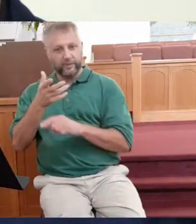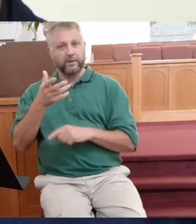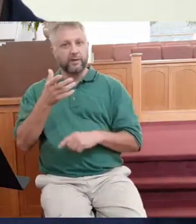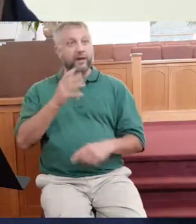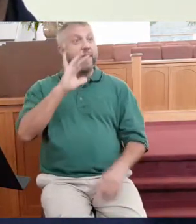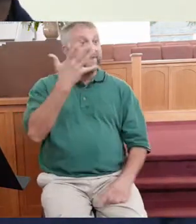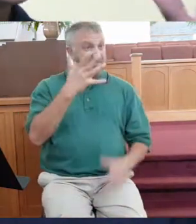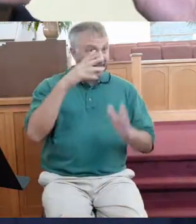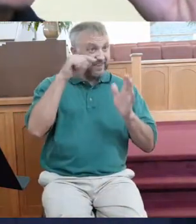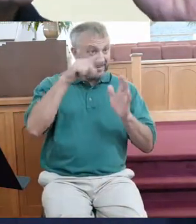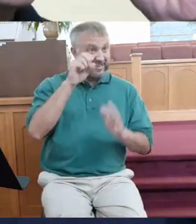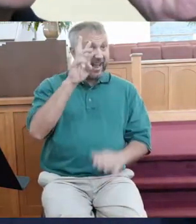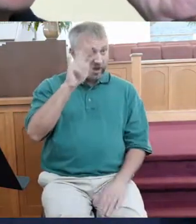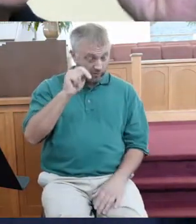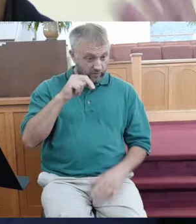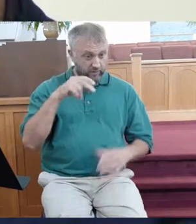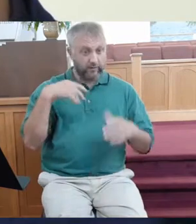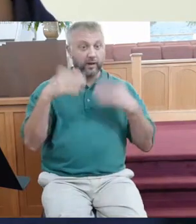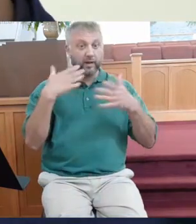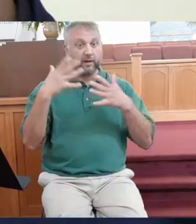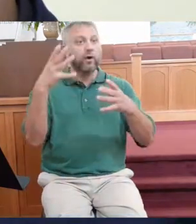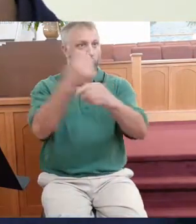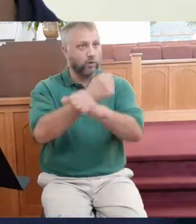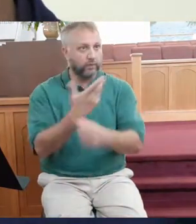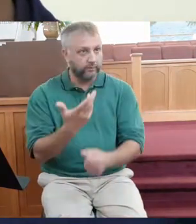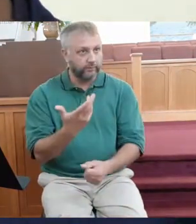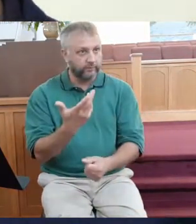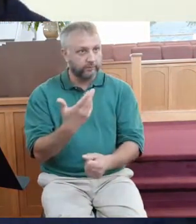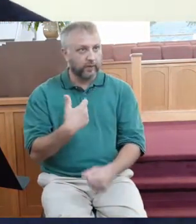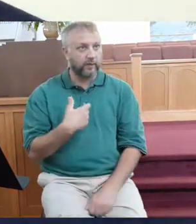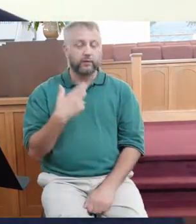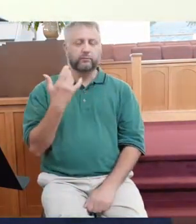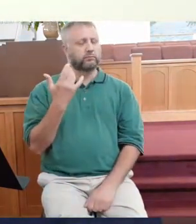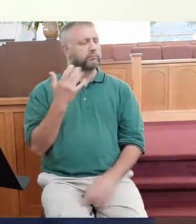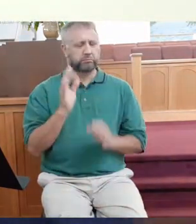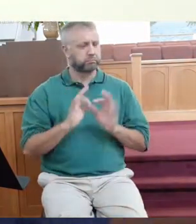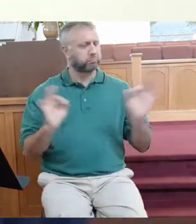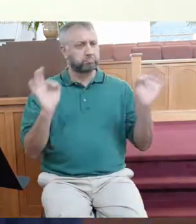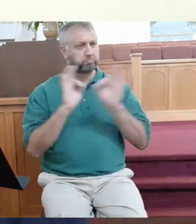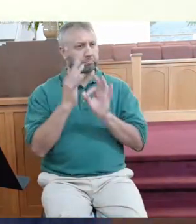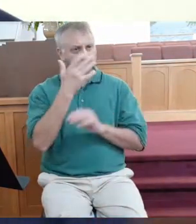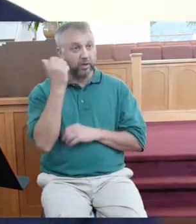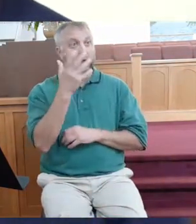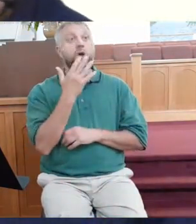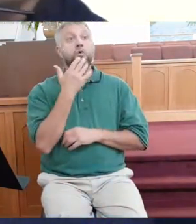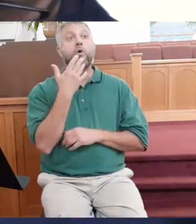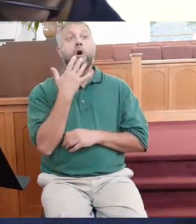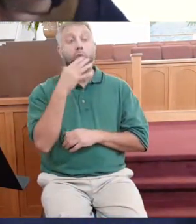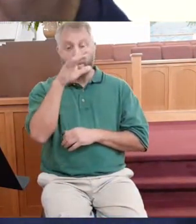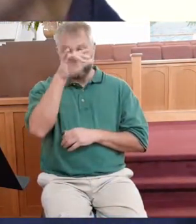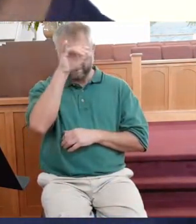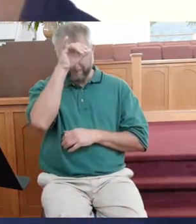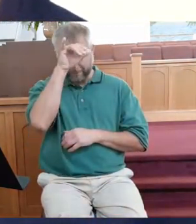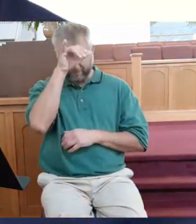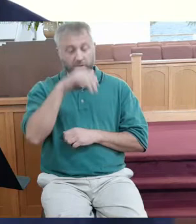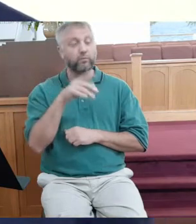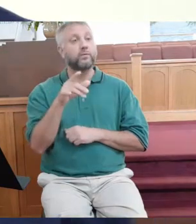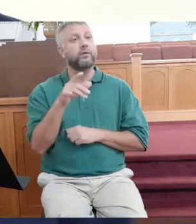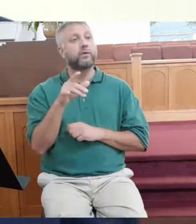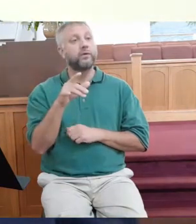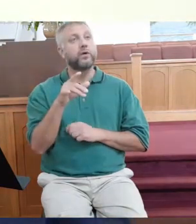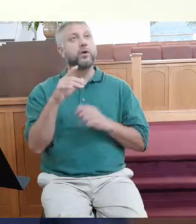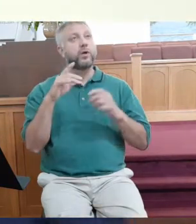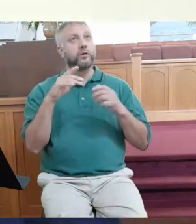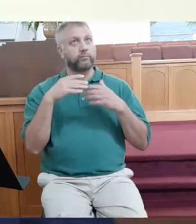scored as time was expiring to win the game. Why is that significant? Because the Colorado Buffaloes that year went on